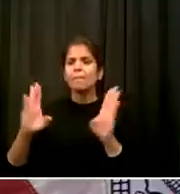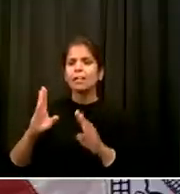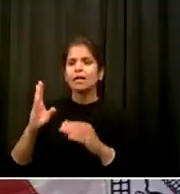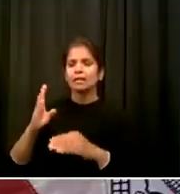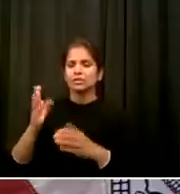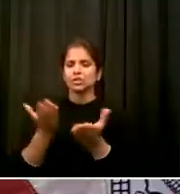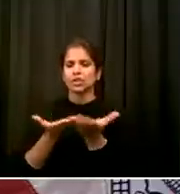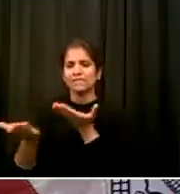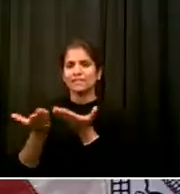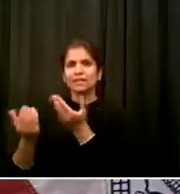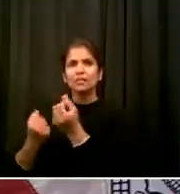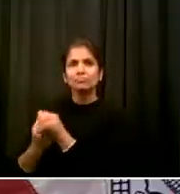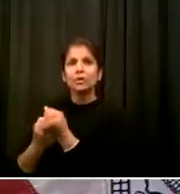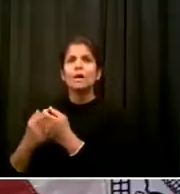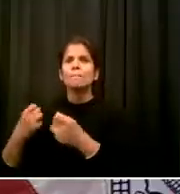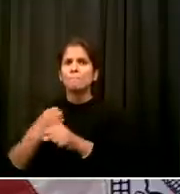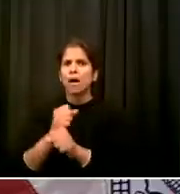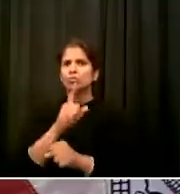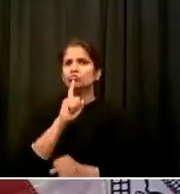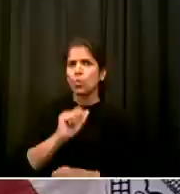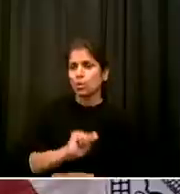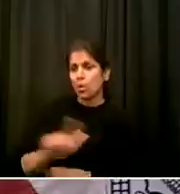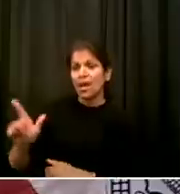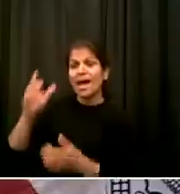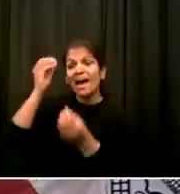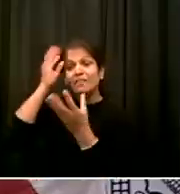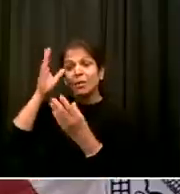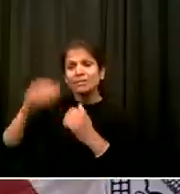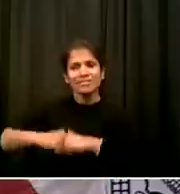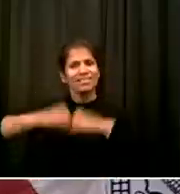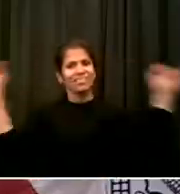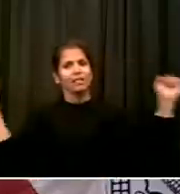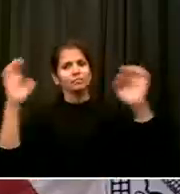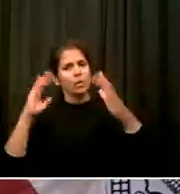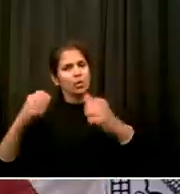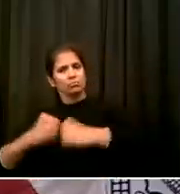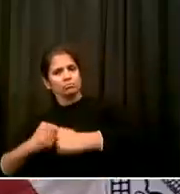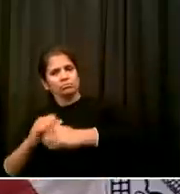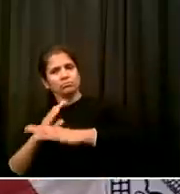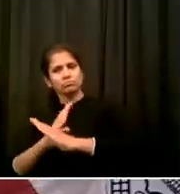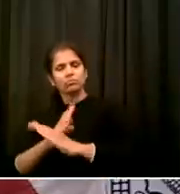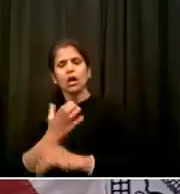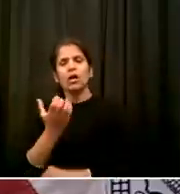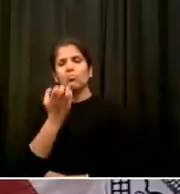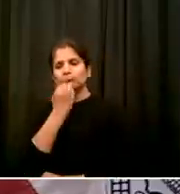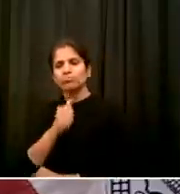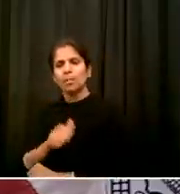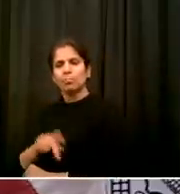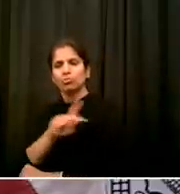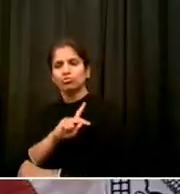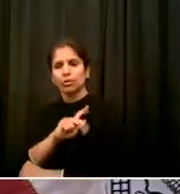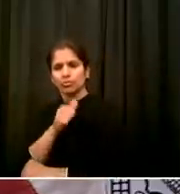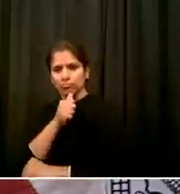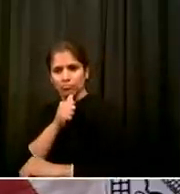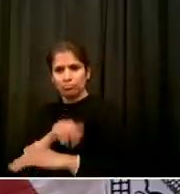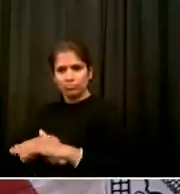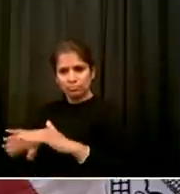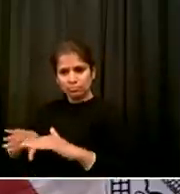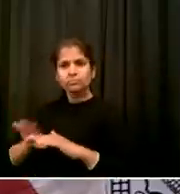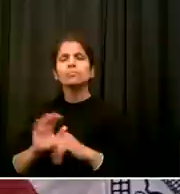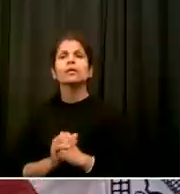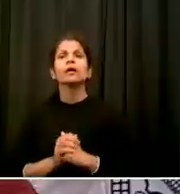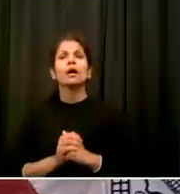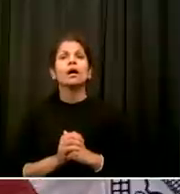believe the intention of the law is right We need absolutely to have transparency It's how we build trust It's how we make sure that every